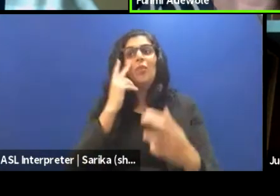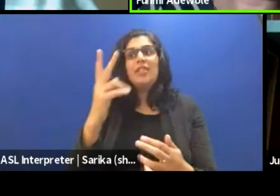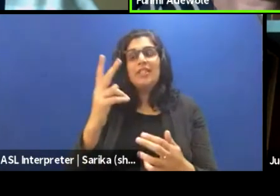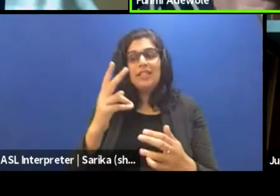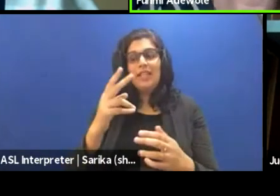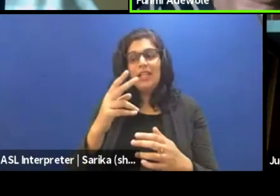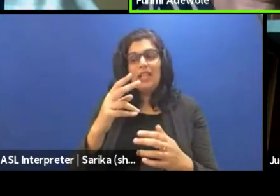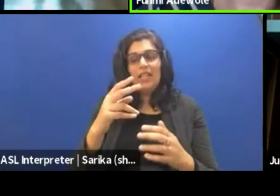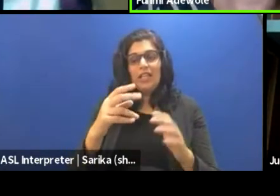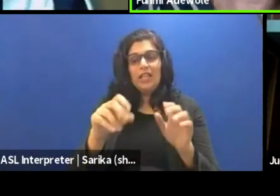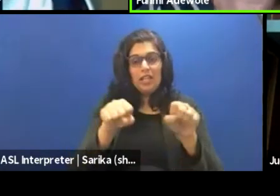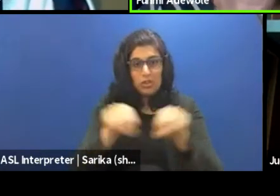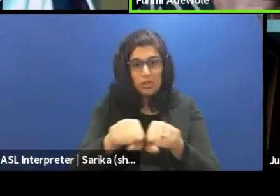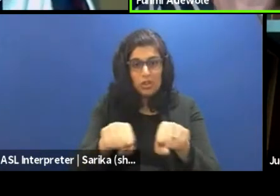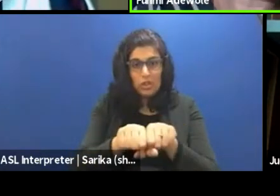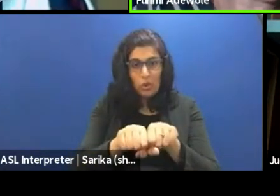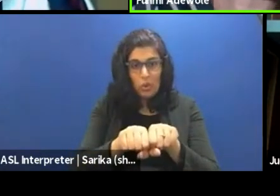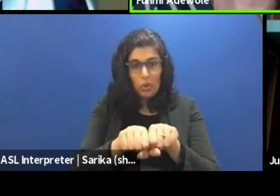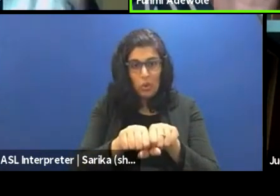insult in this country.